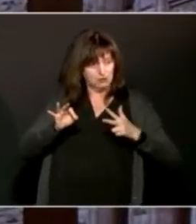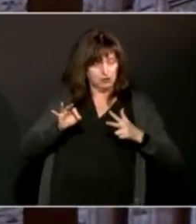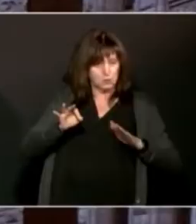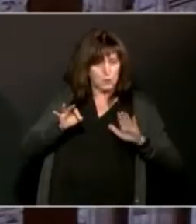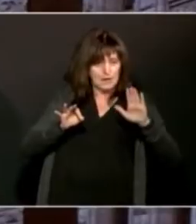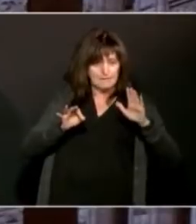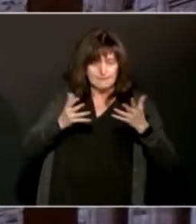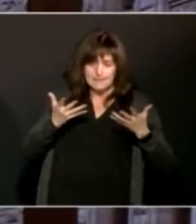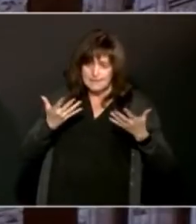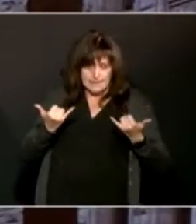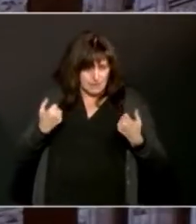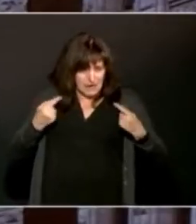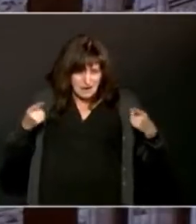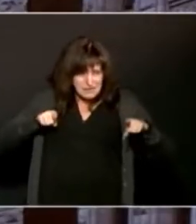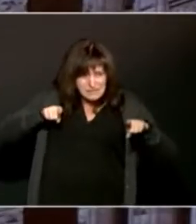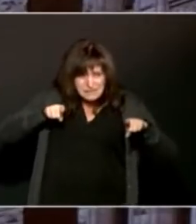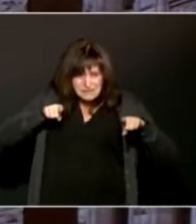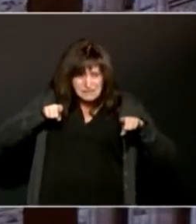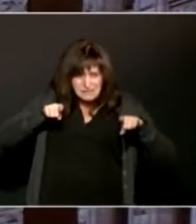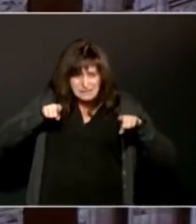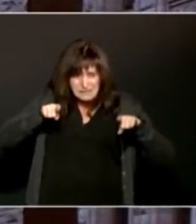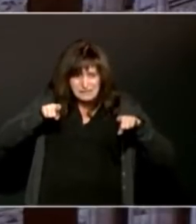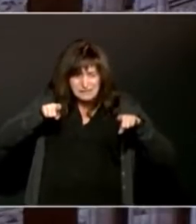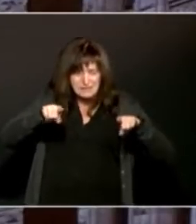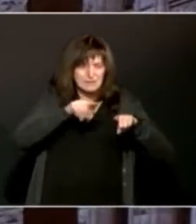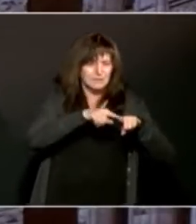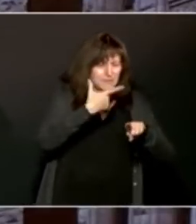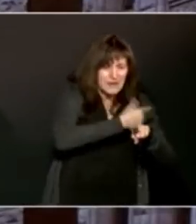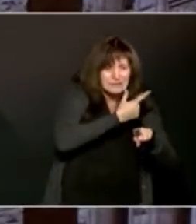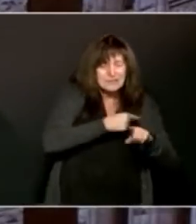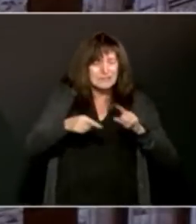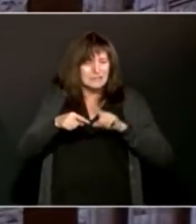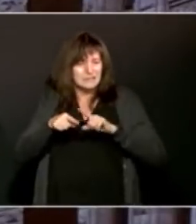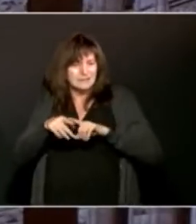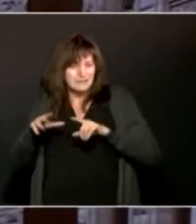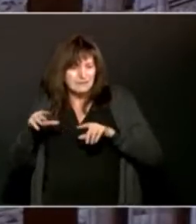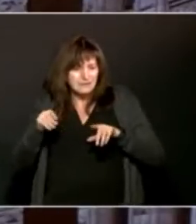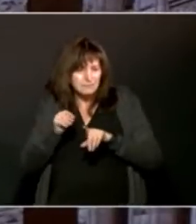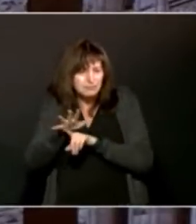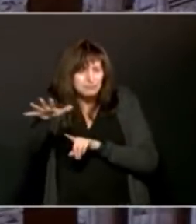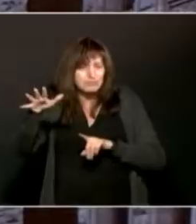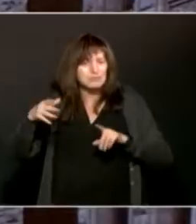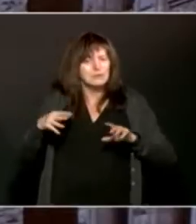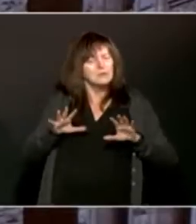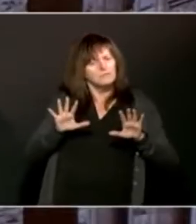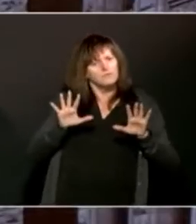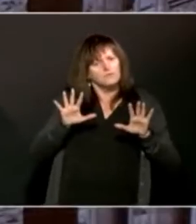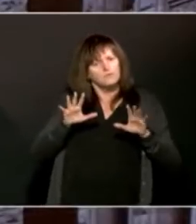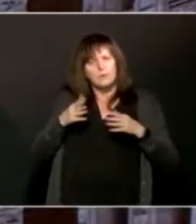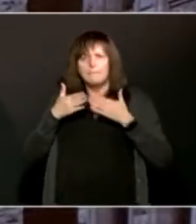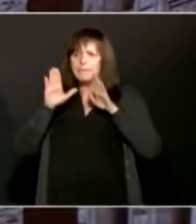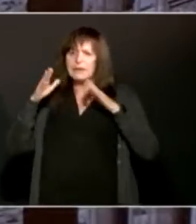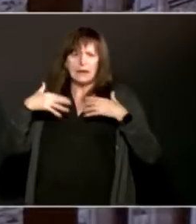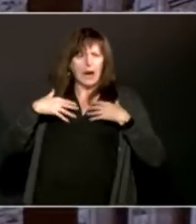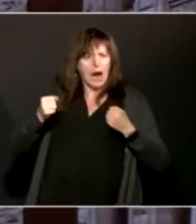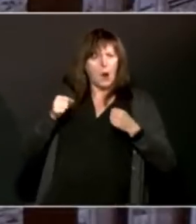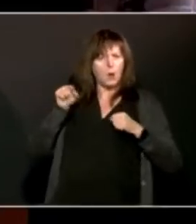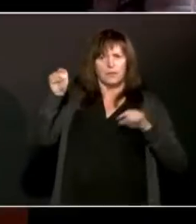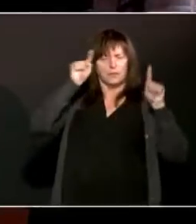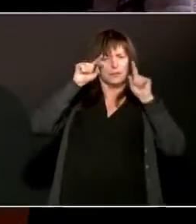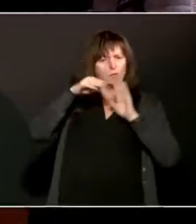while that's rising up we'd like to suppress it with ongoing public health measures and personal protection but also with vaccination.